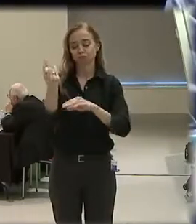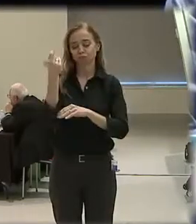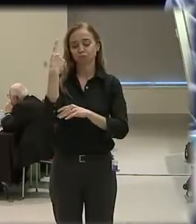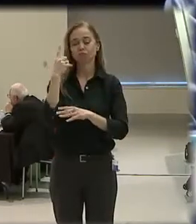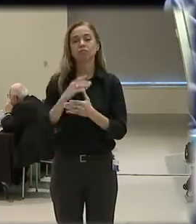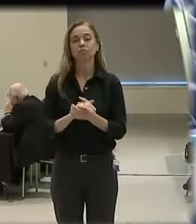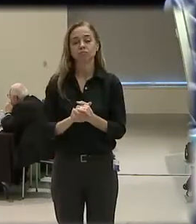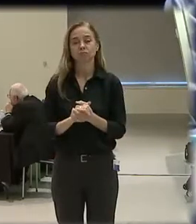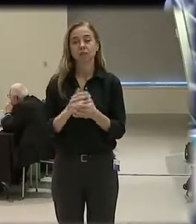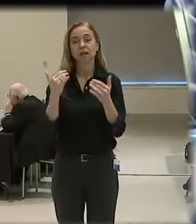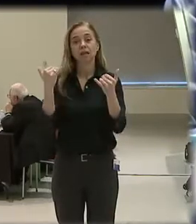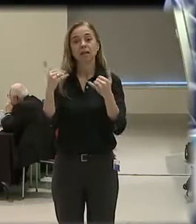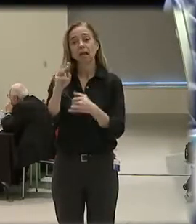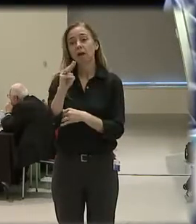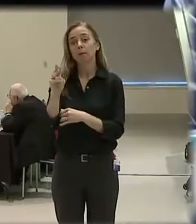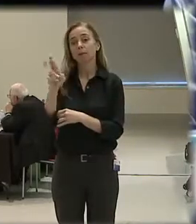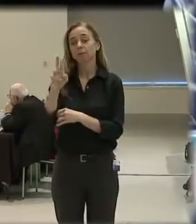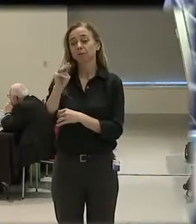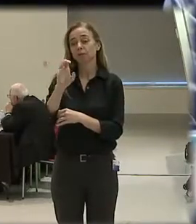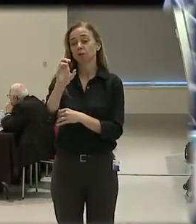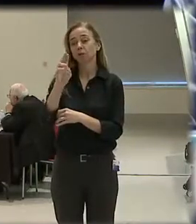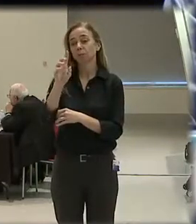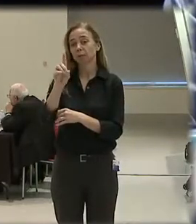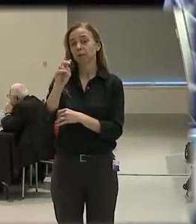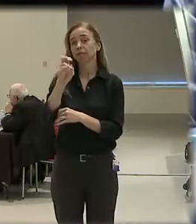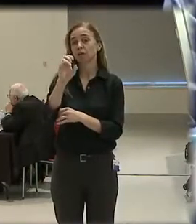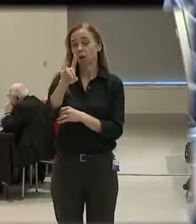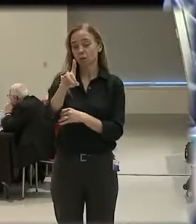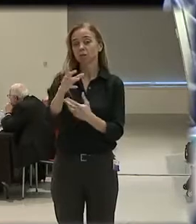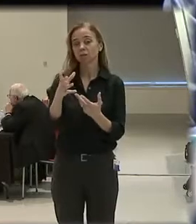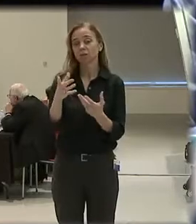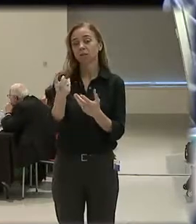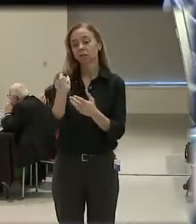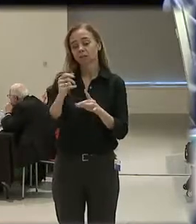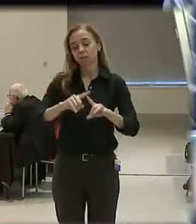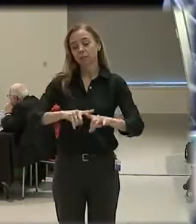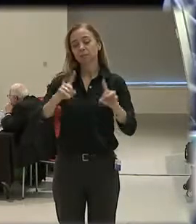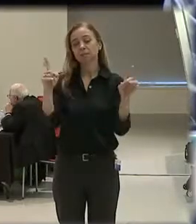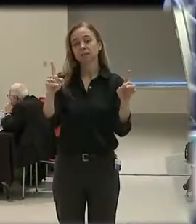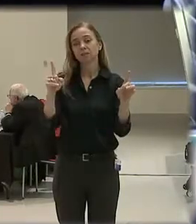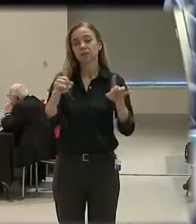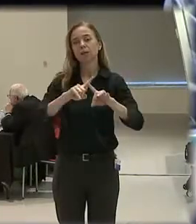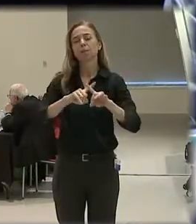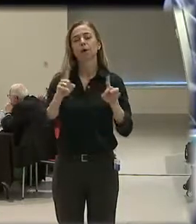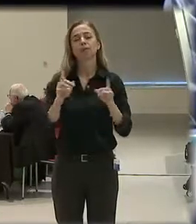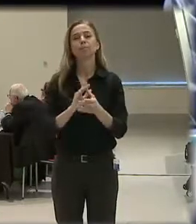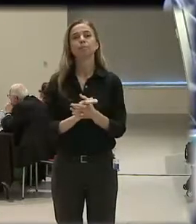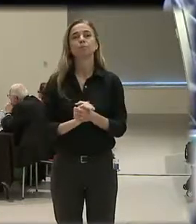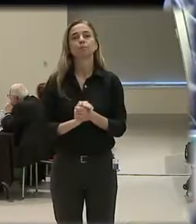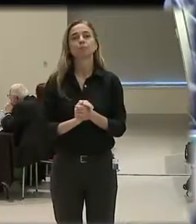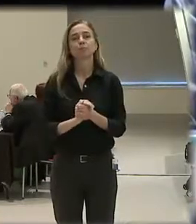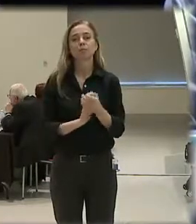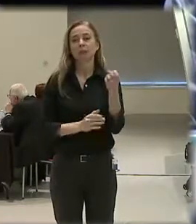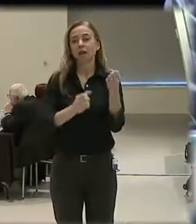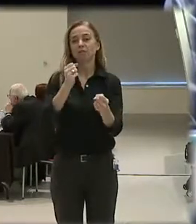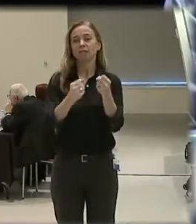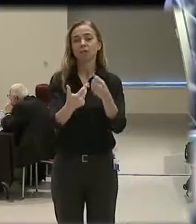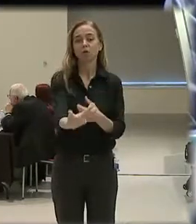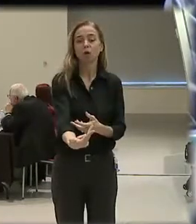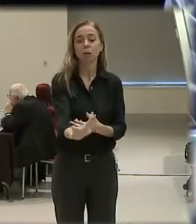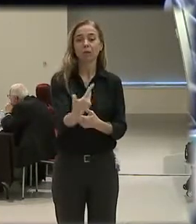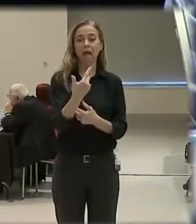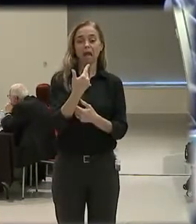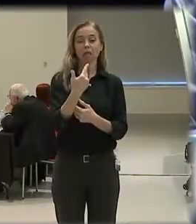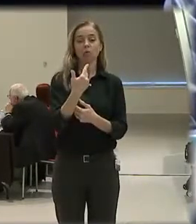if I would ask Mr. McDonald his thoughts about that, he probably would see it a little bit different in the sense that a vehicle coming at me,